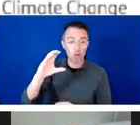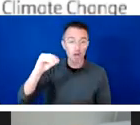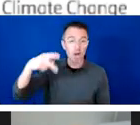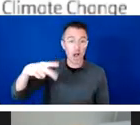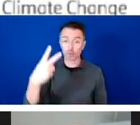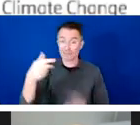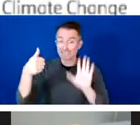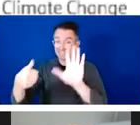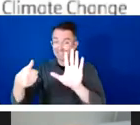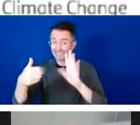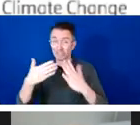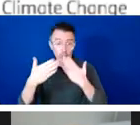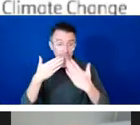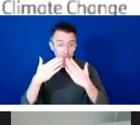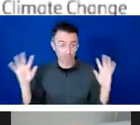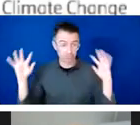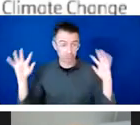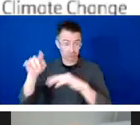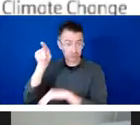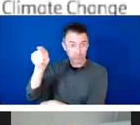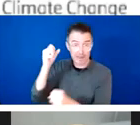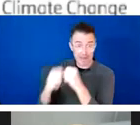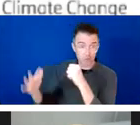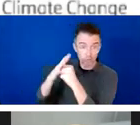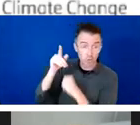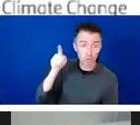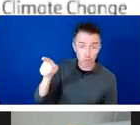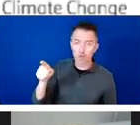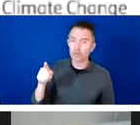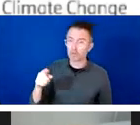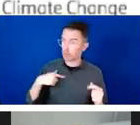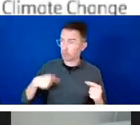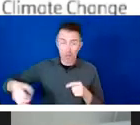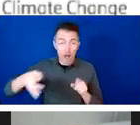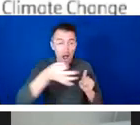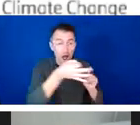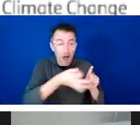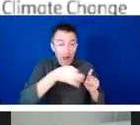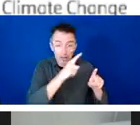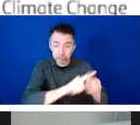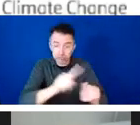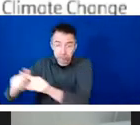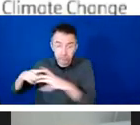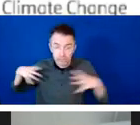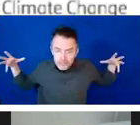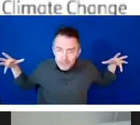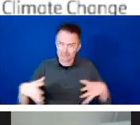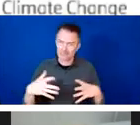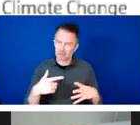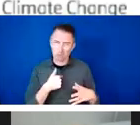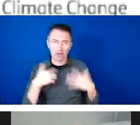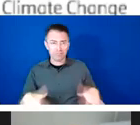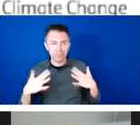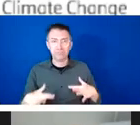the negative effects of climate change, which include extreme recurrent events such as cyclones